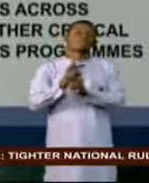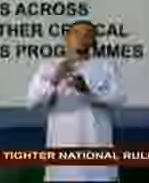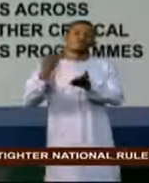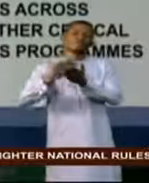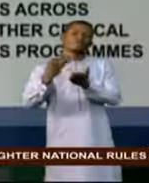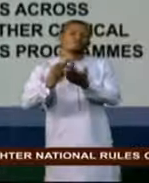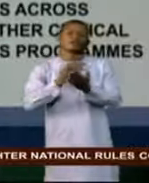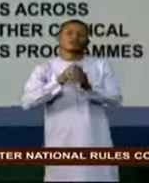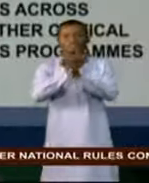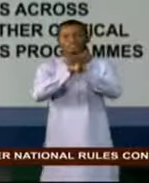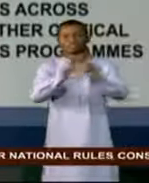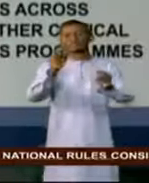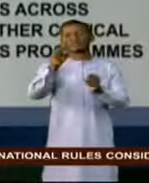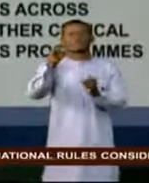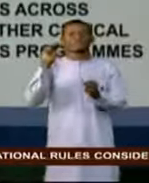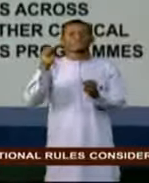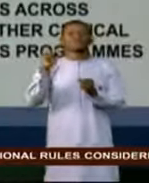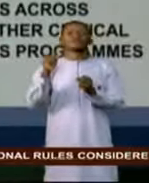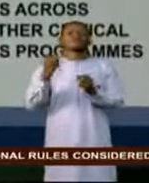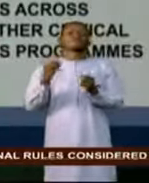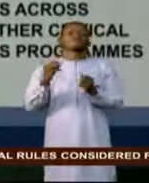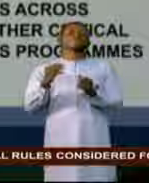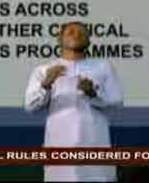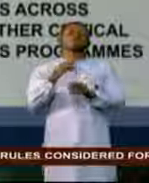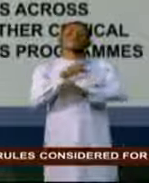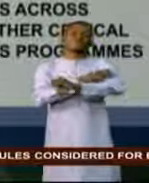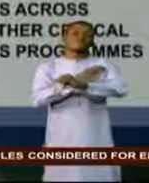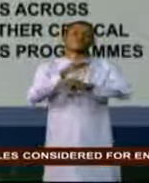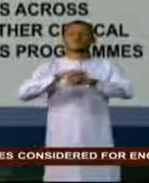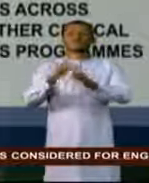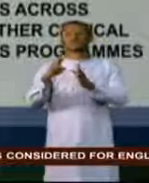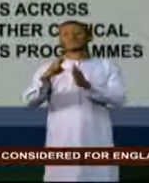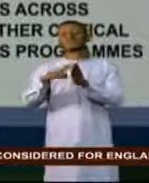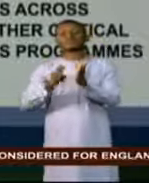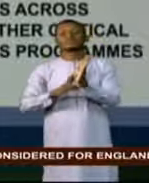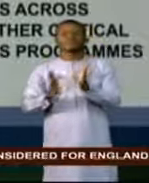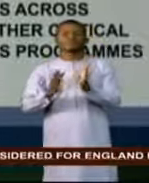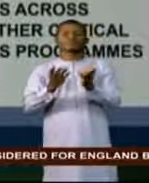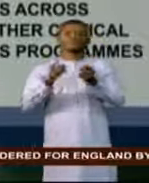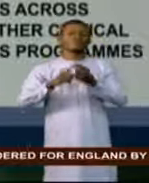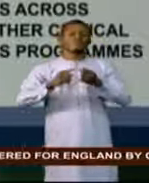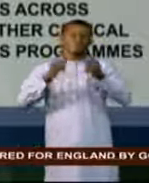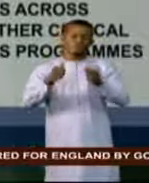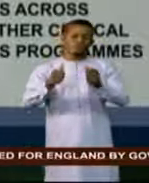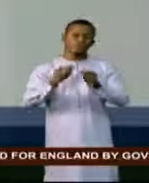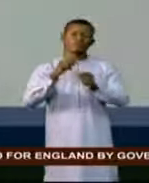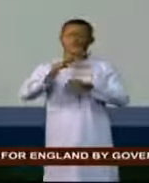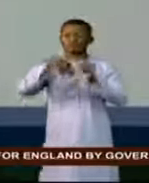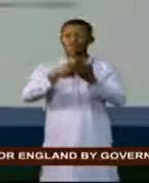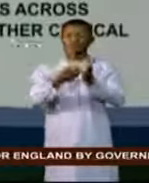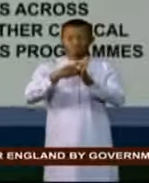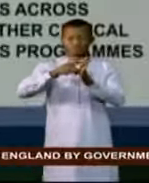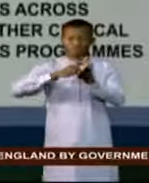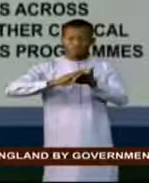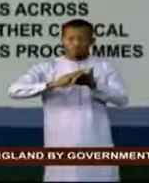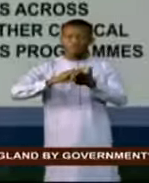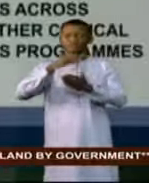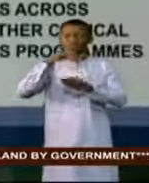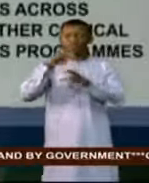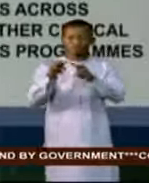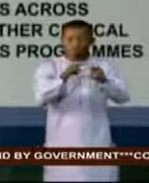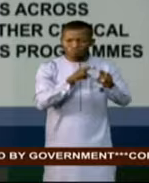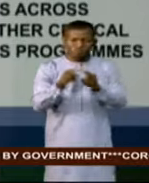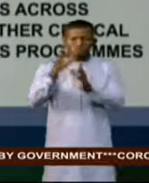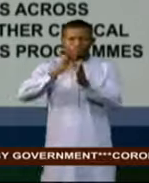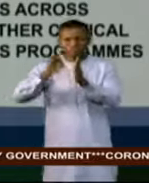million lives performance for results. The forum hodges World Bank to fast-track the review of the smart survey conducted by the